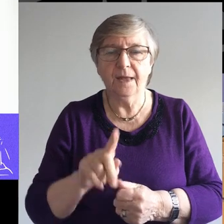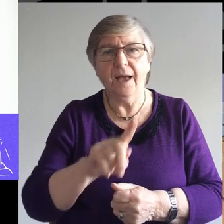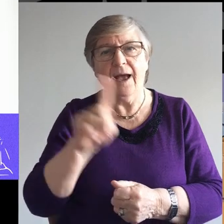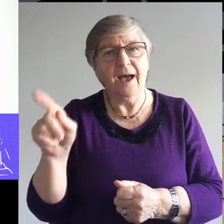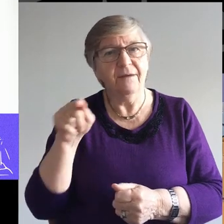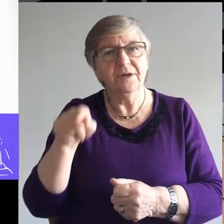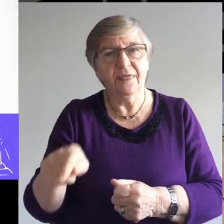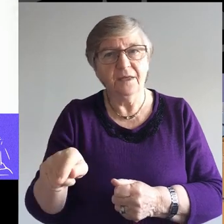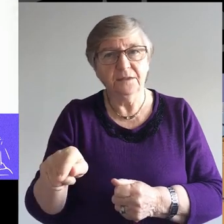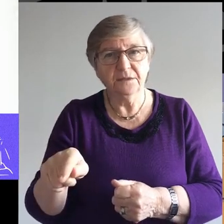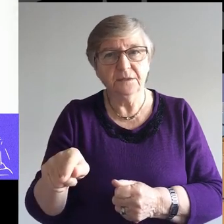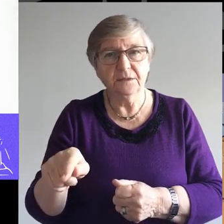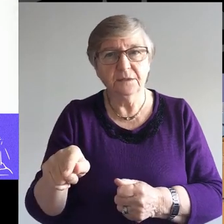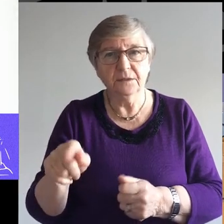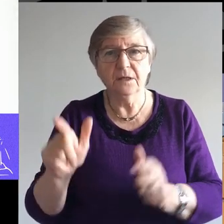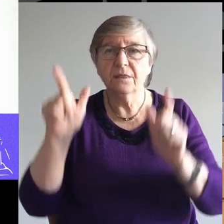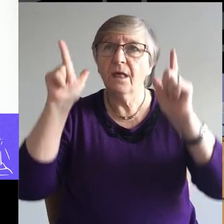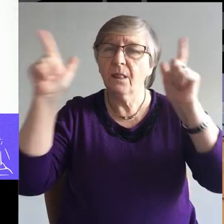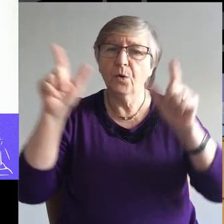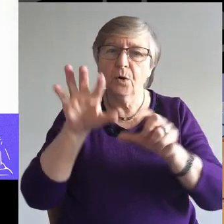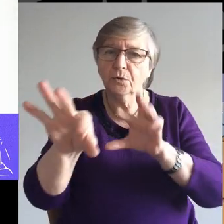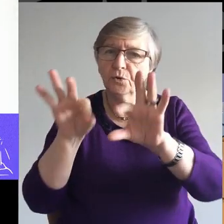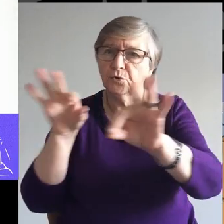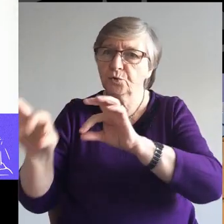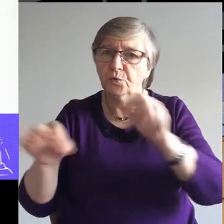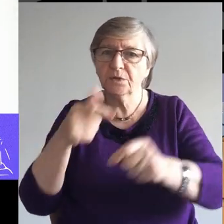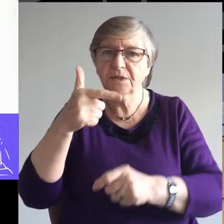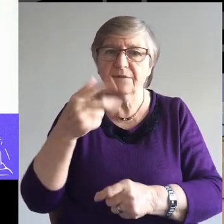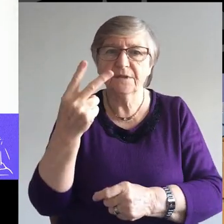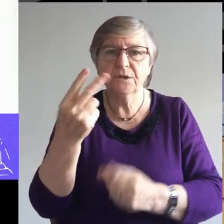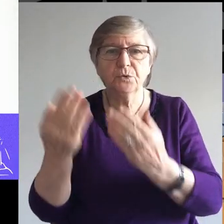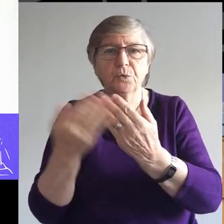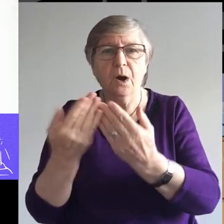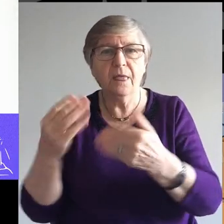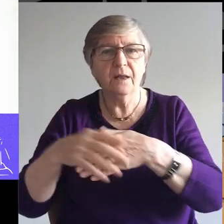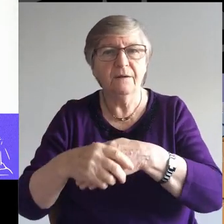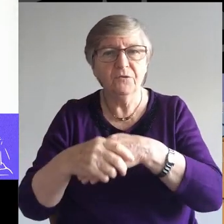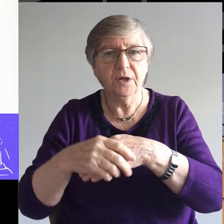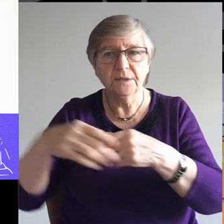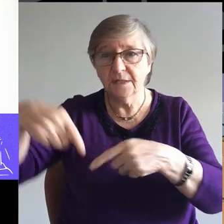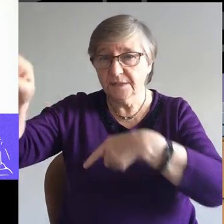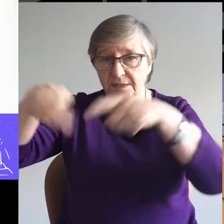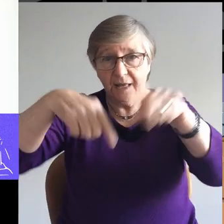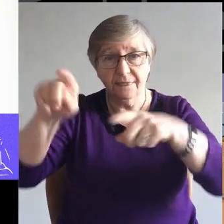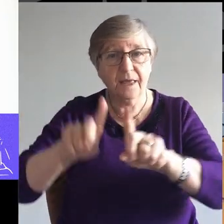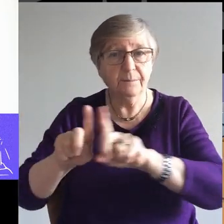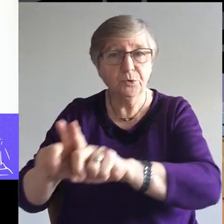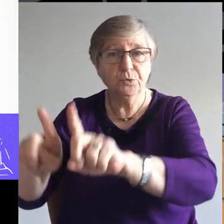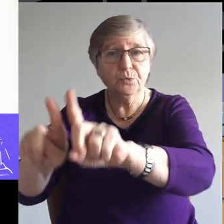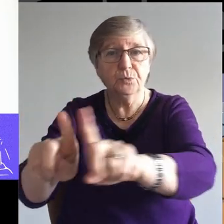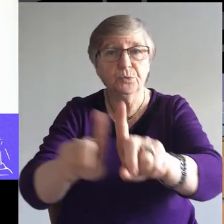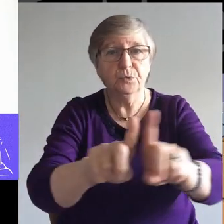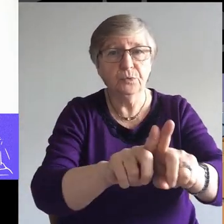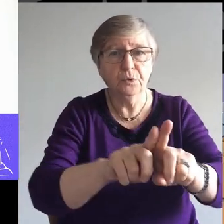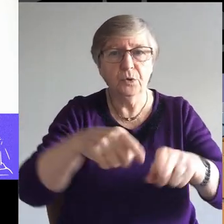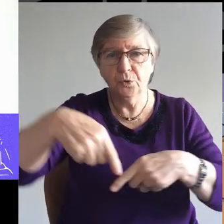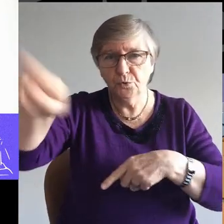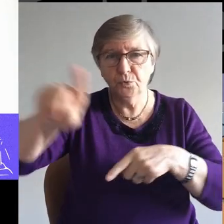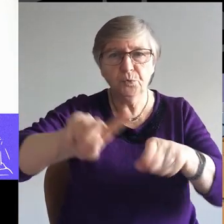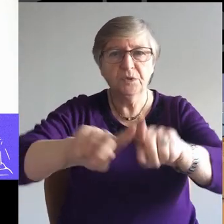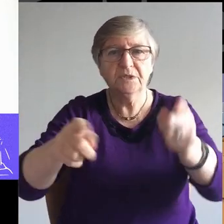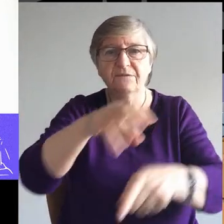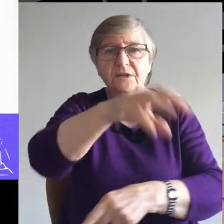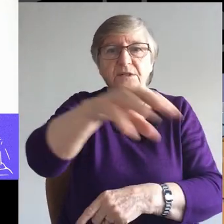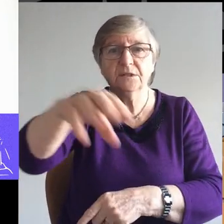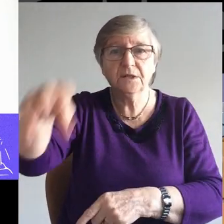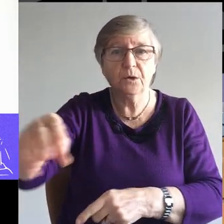After this, the Lord appointed 72 others and sent them two by two ahead of him, ahead to every town